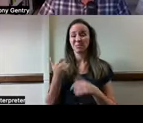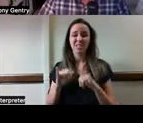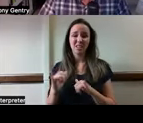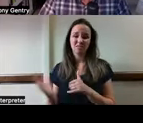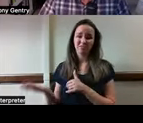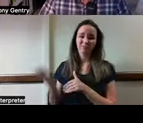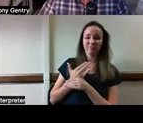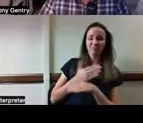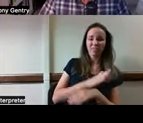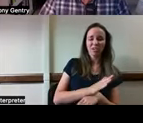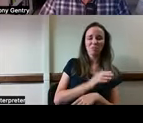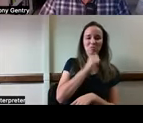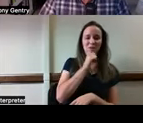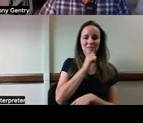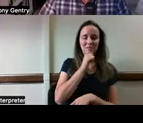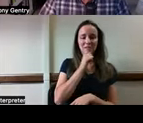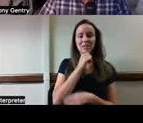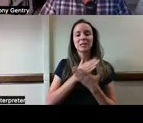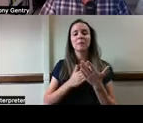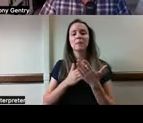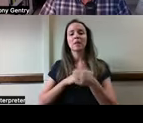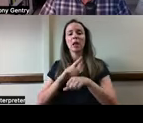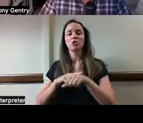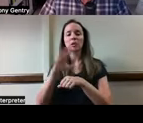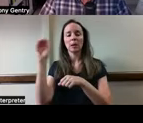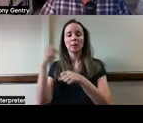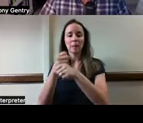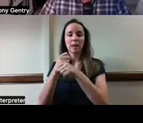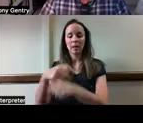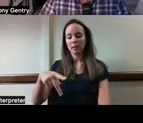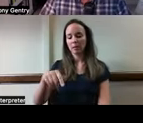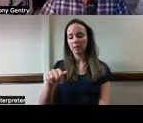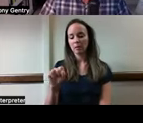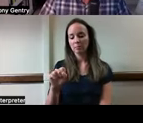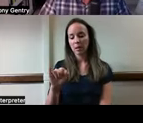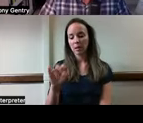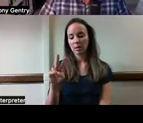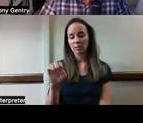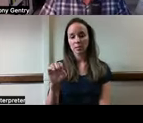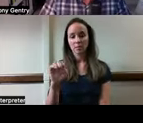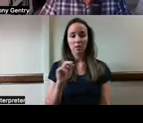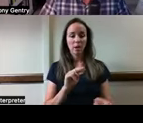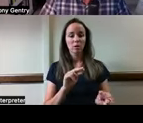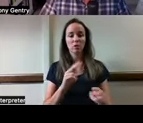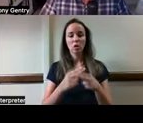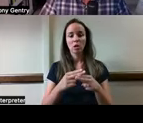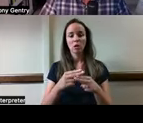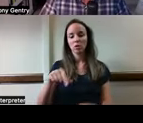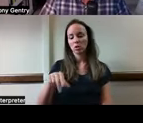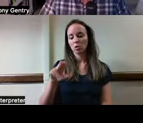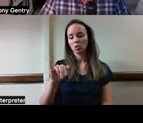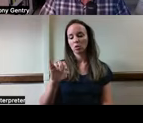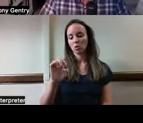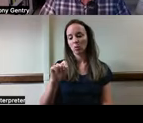A couple of the national vendors who provide passive monitoring options are quiet care by a company called Care